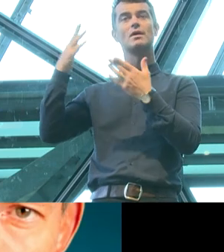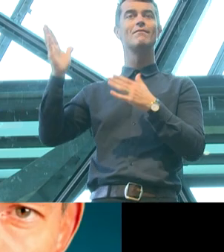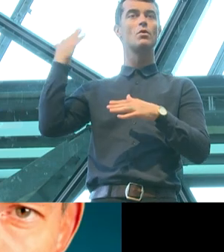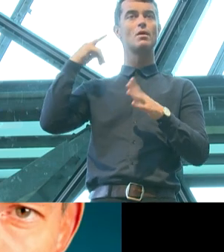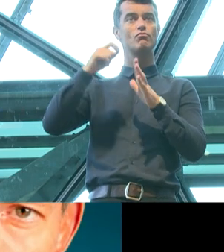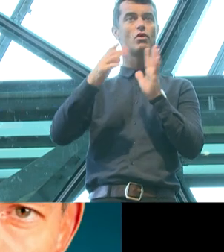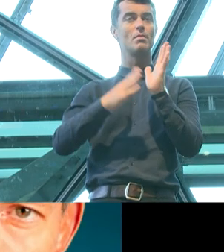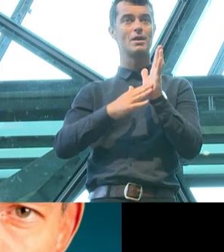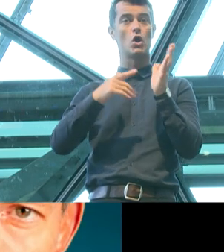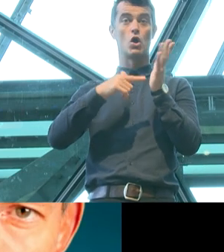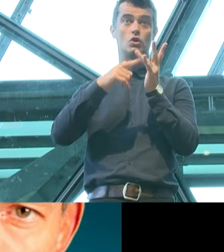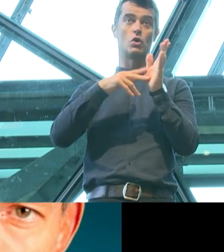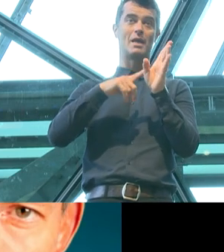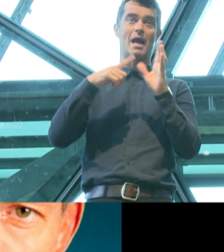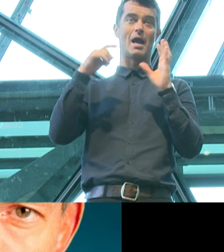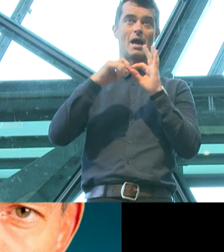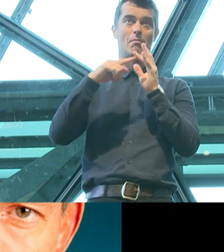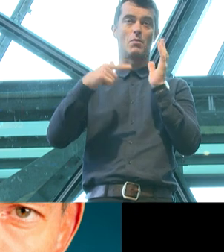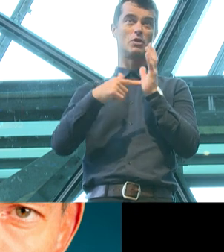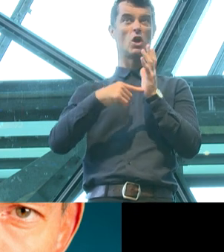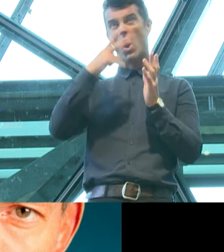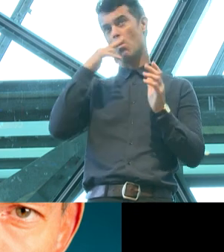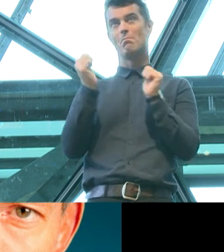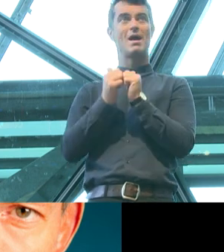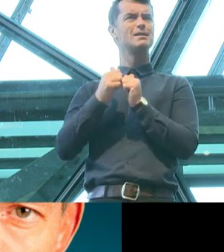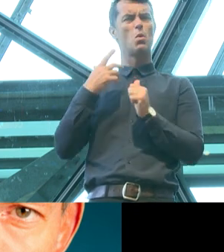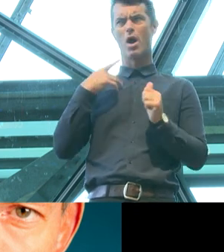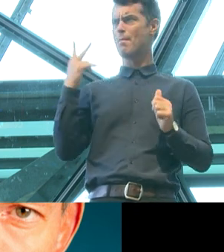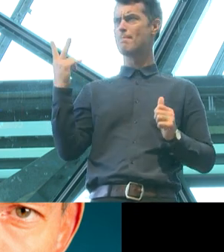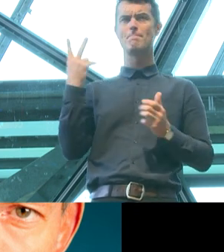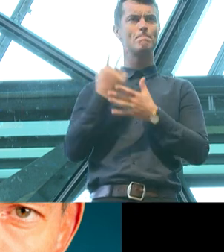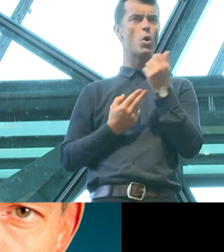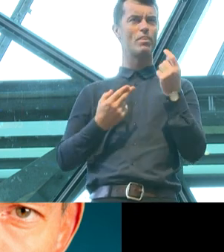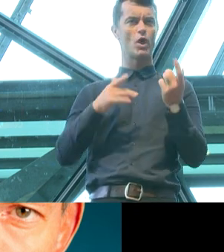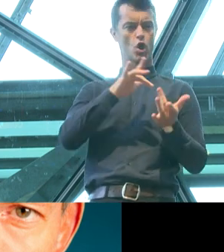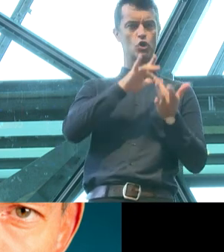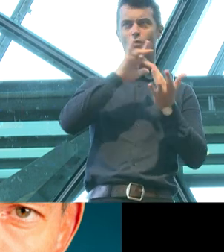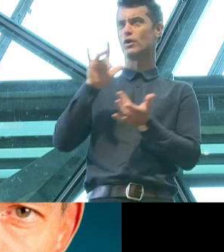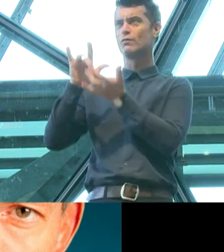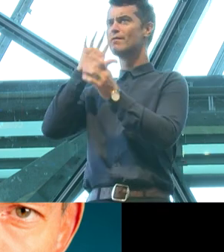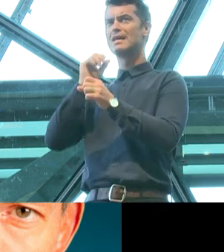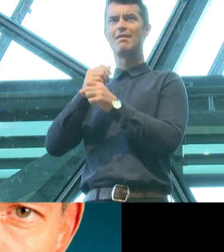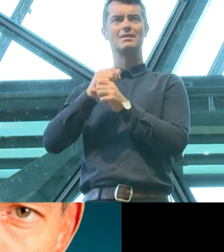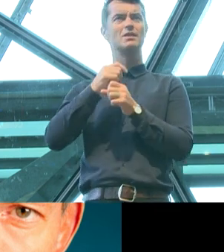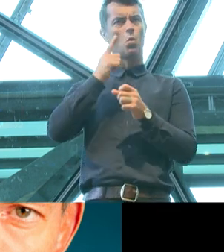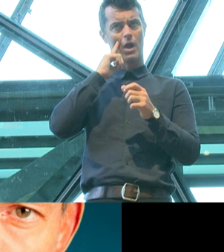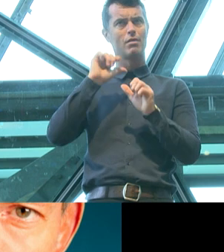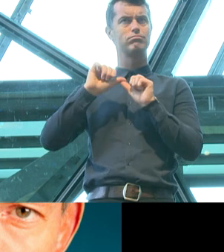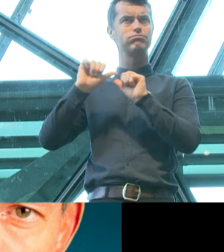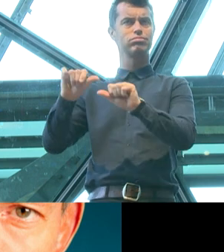Prime Minister Tony Abbott. Why would two conservatives support something they would end up bashing, especially in the case